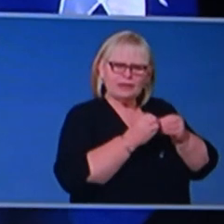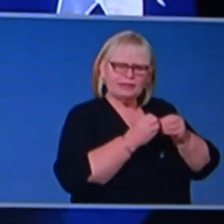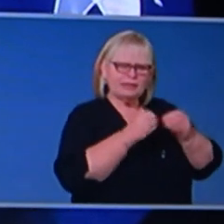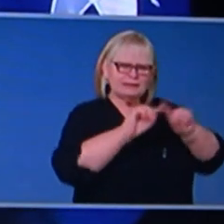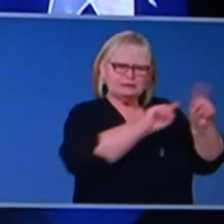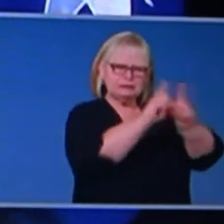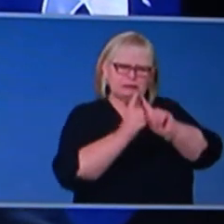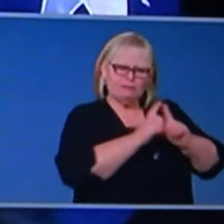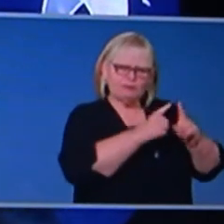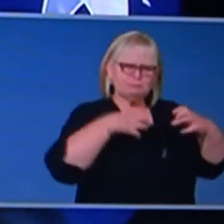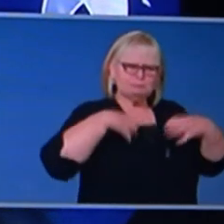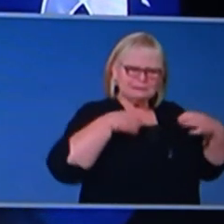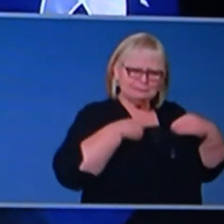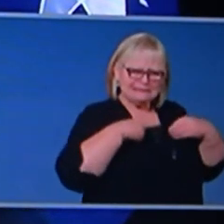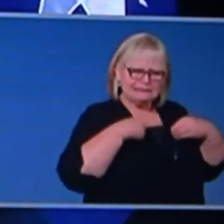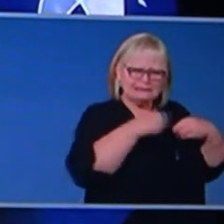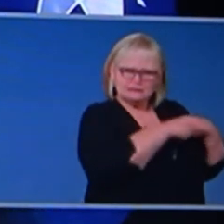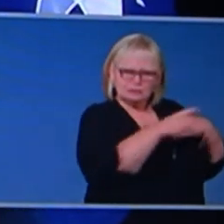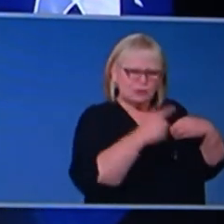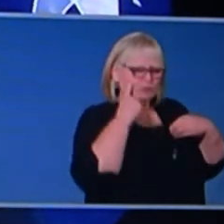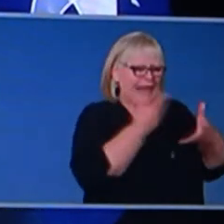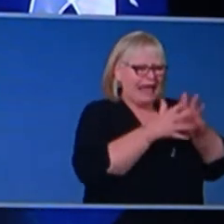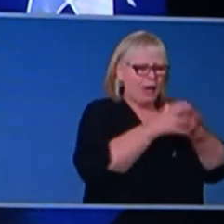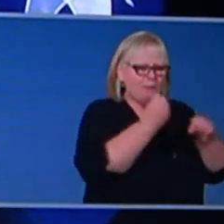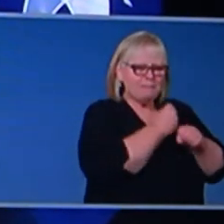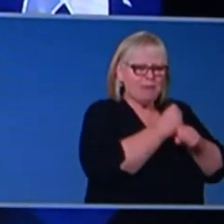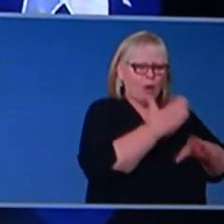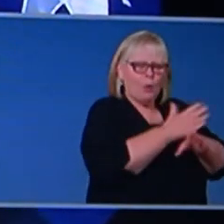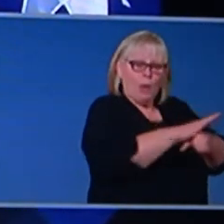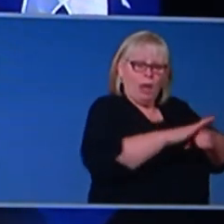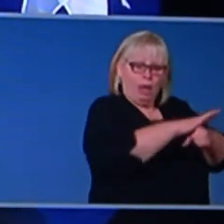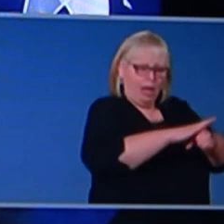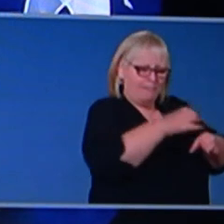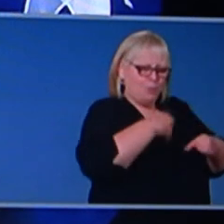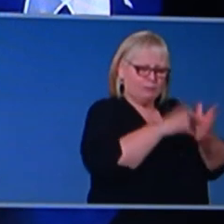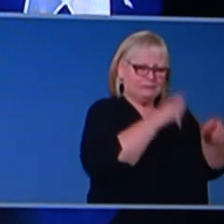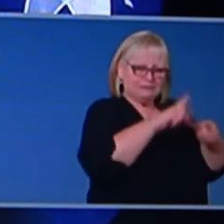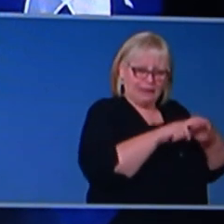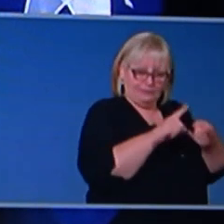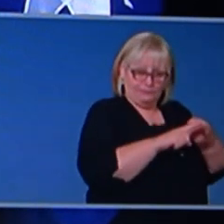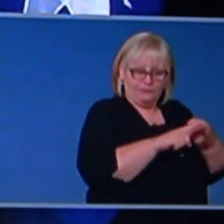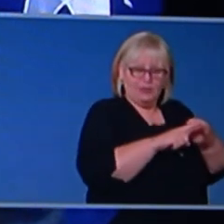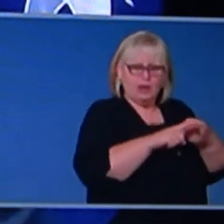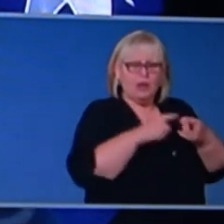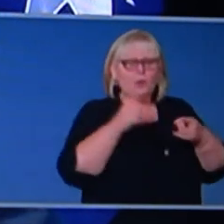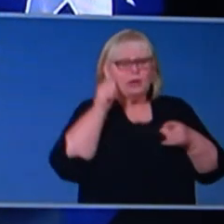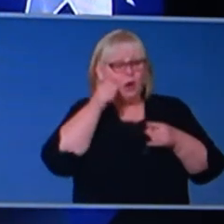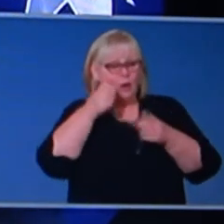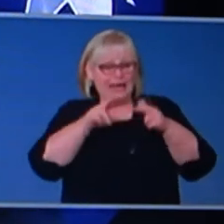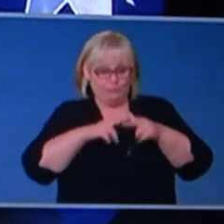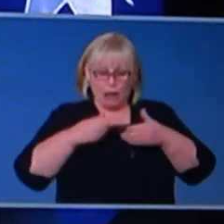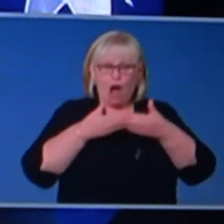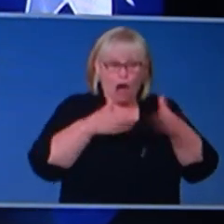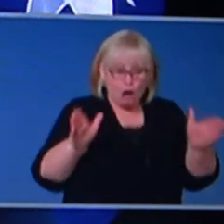mitigations can be put in place in workplaces. So it's not just about whether an activity can be reopened. It's how it can be